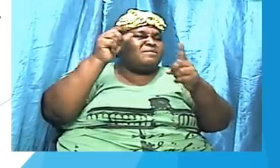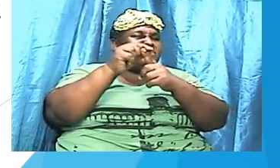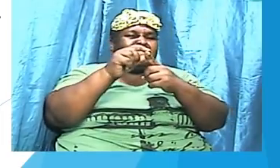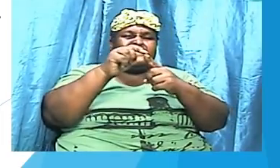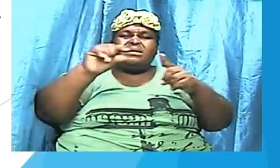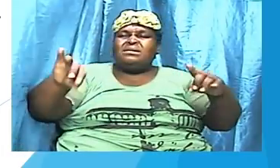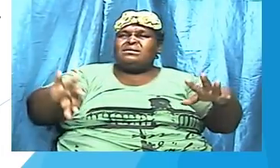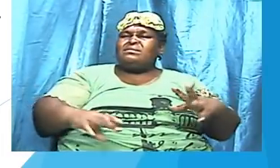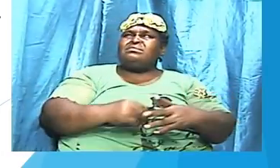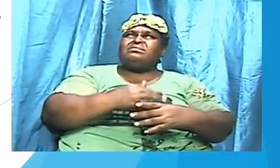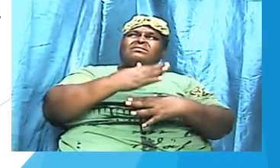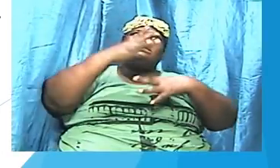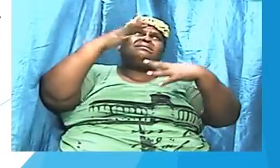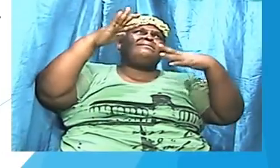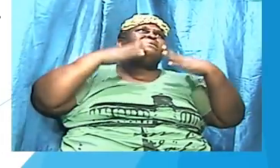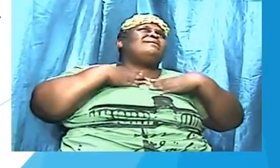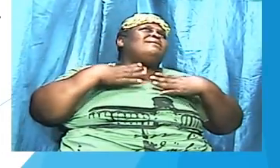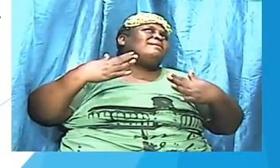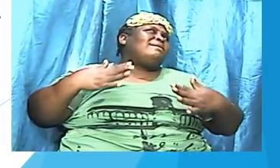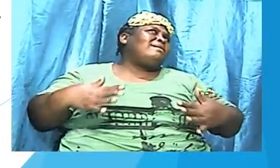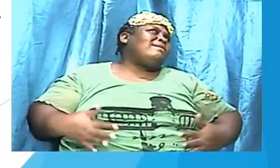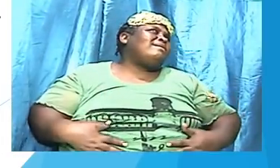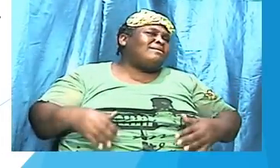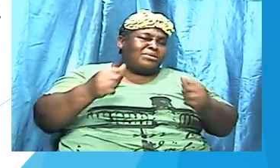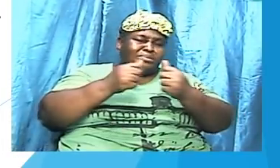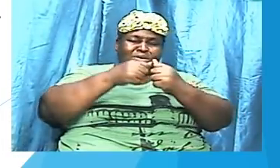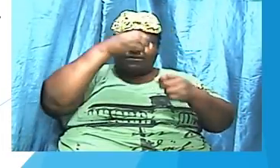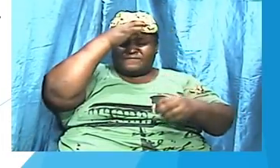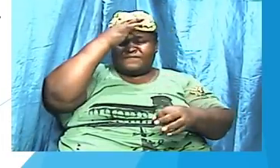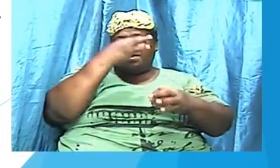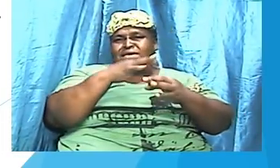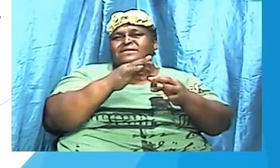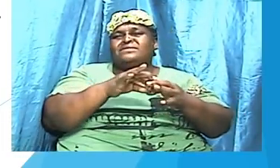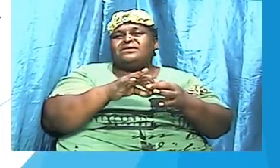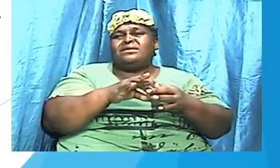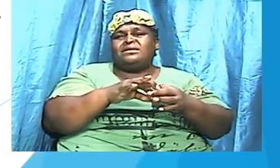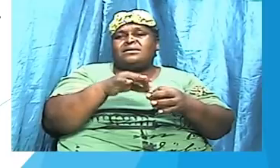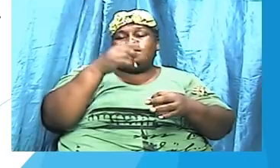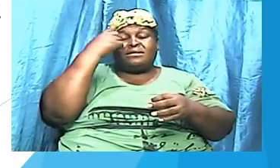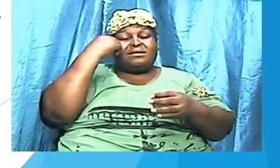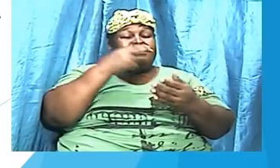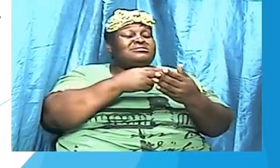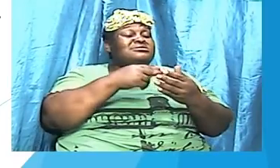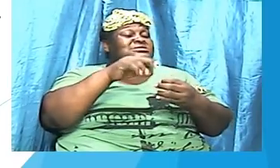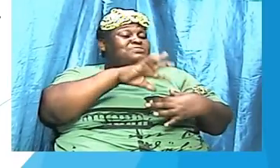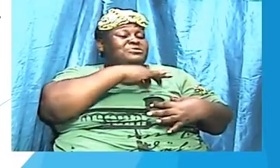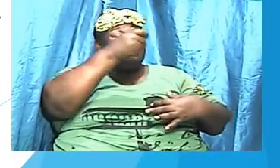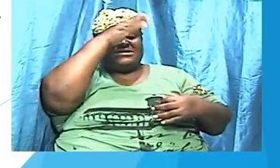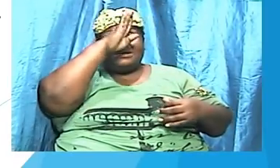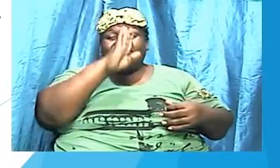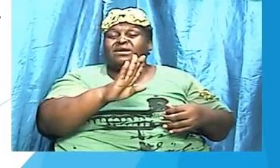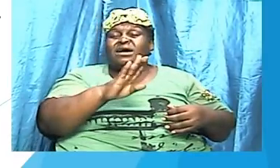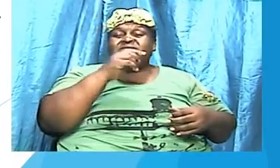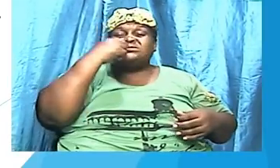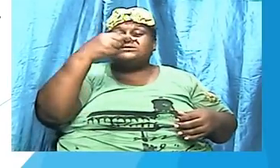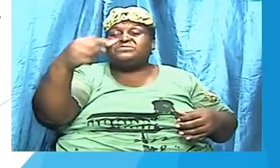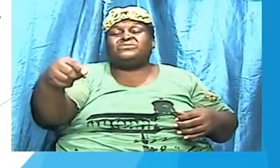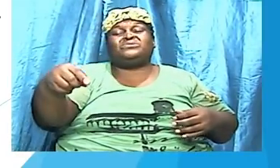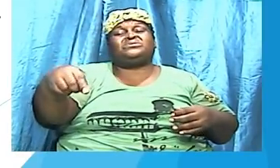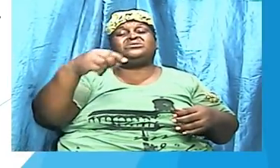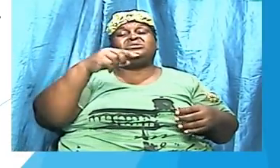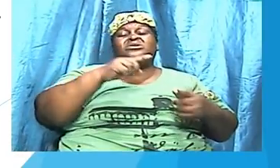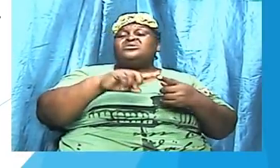entire being with faith because the Spirit of God has spoken to us